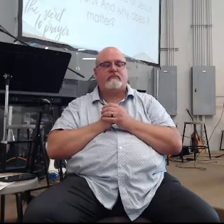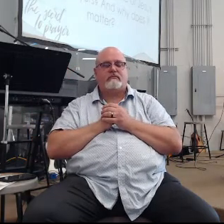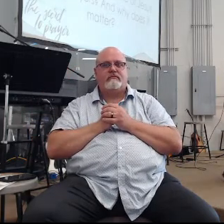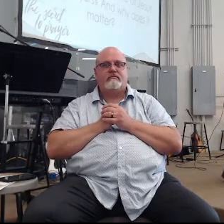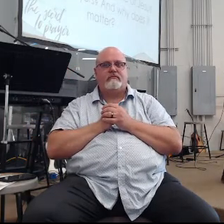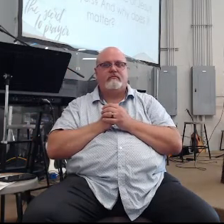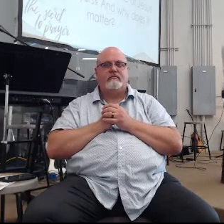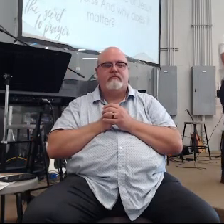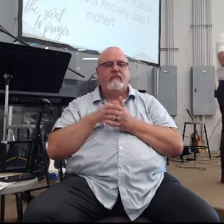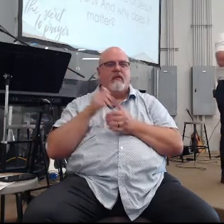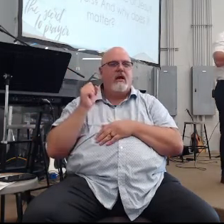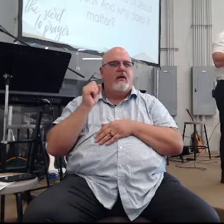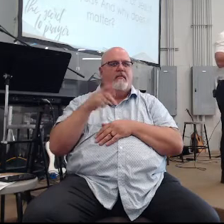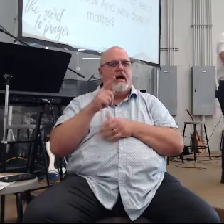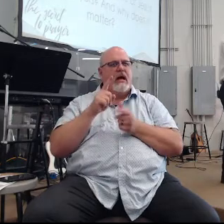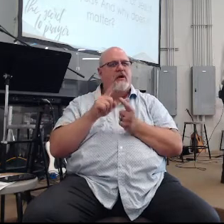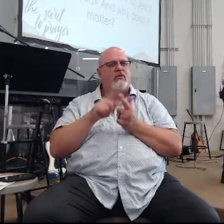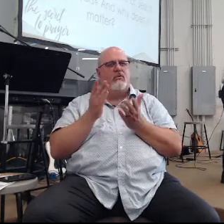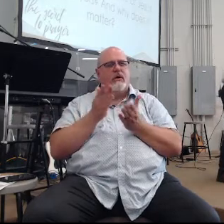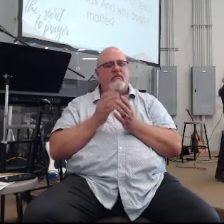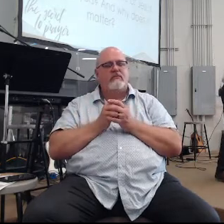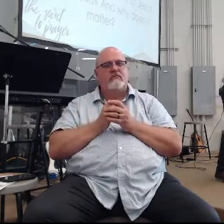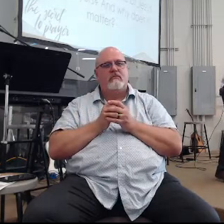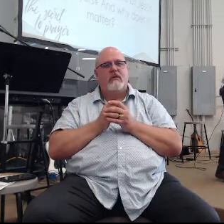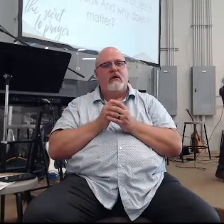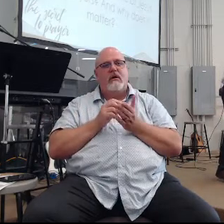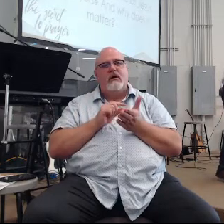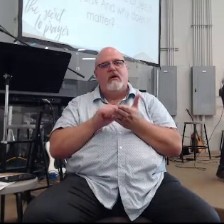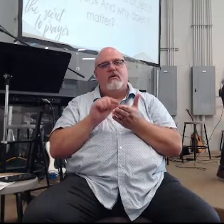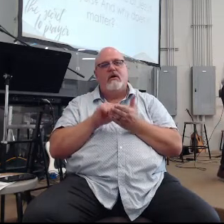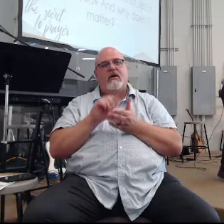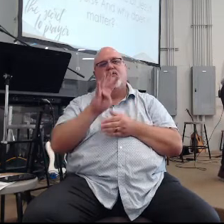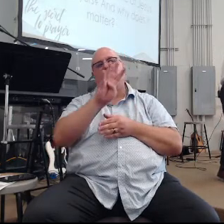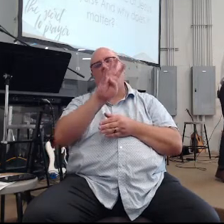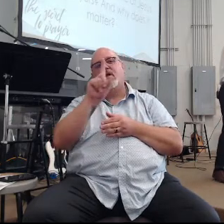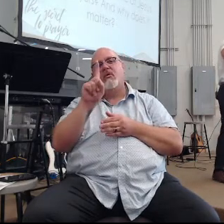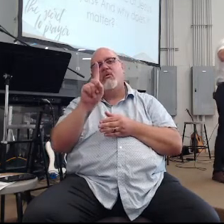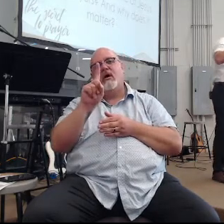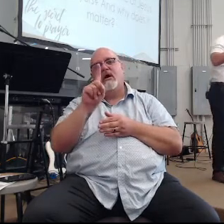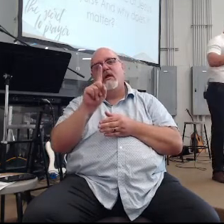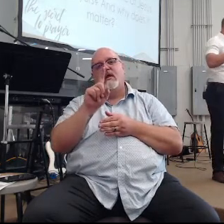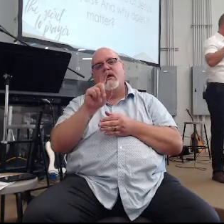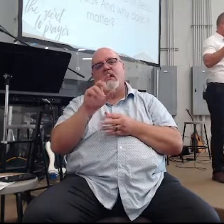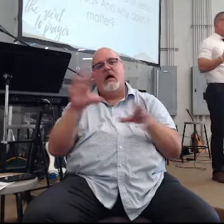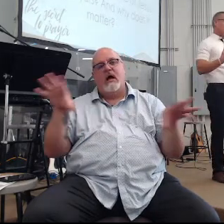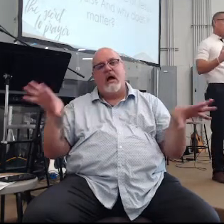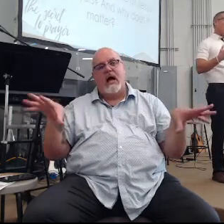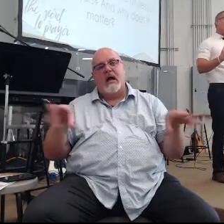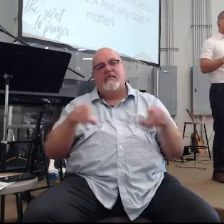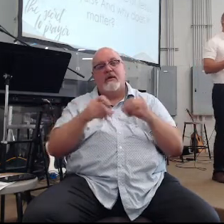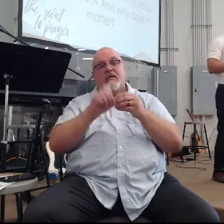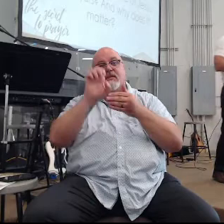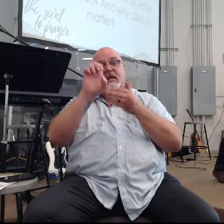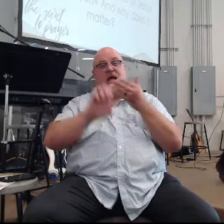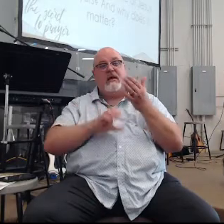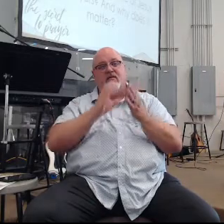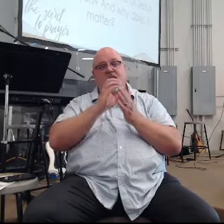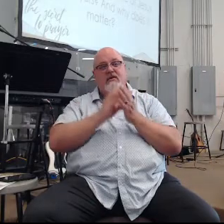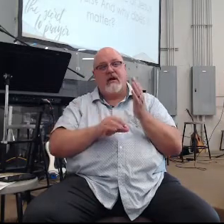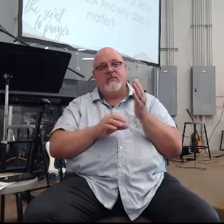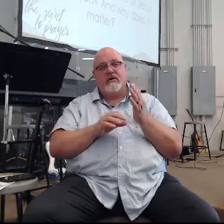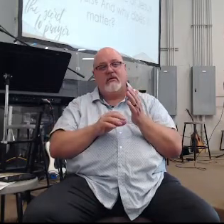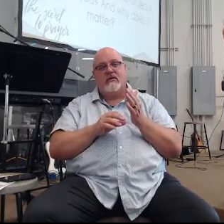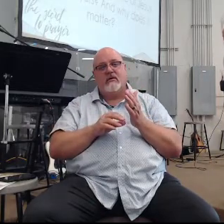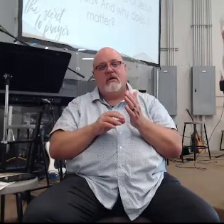let me go back to the passage look at verse 41 I'm just going to summarize the end of this chapter so I